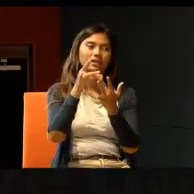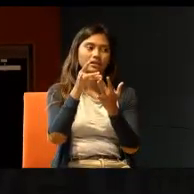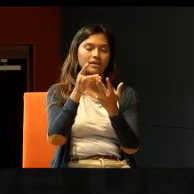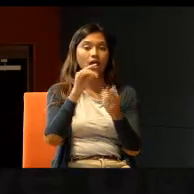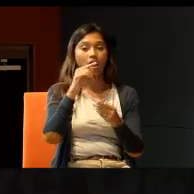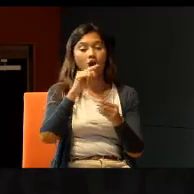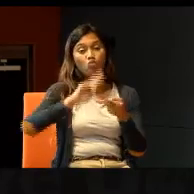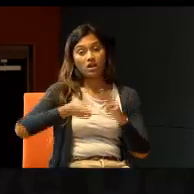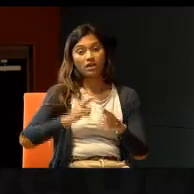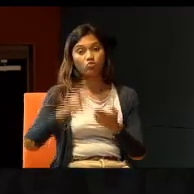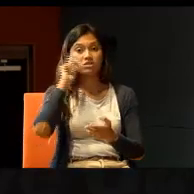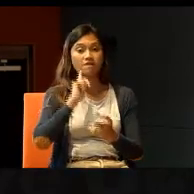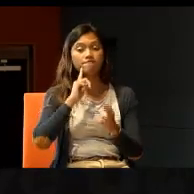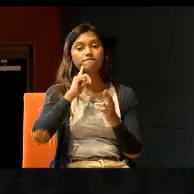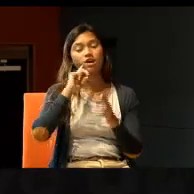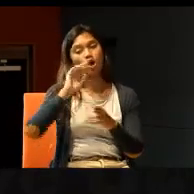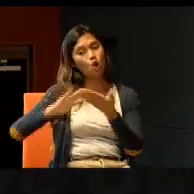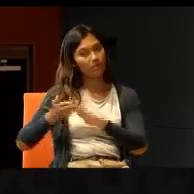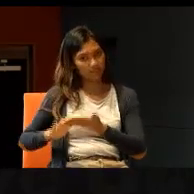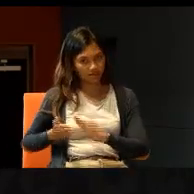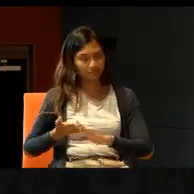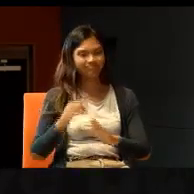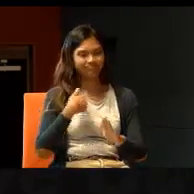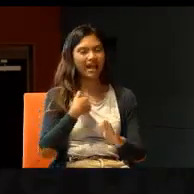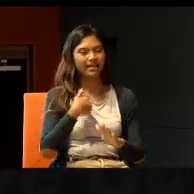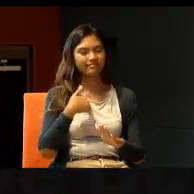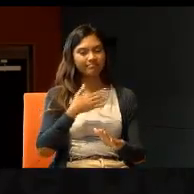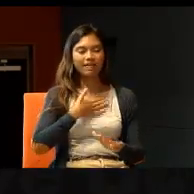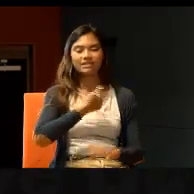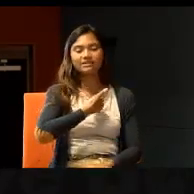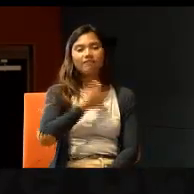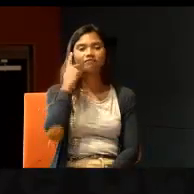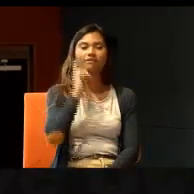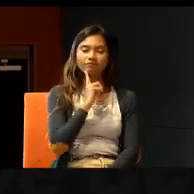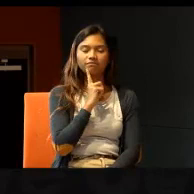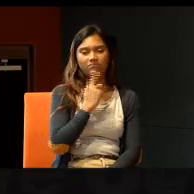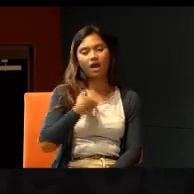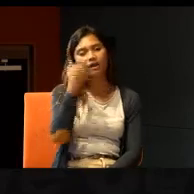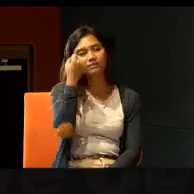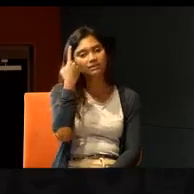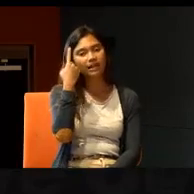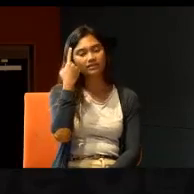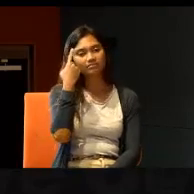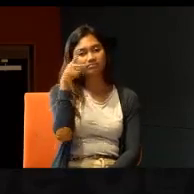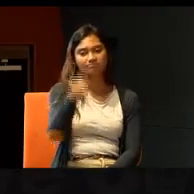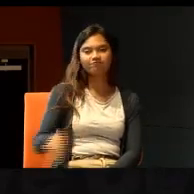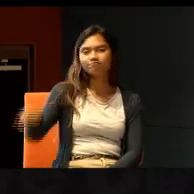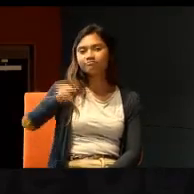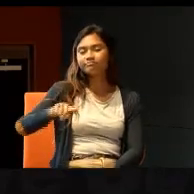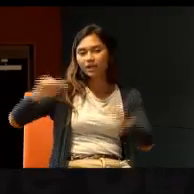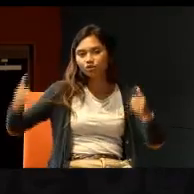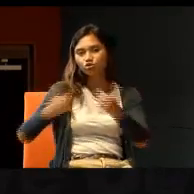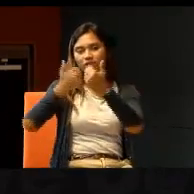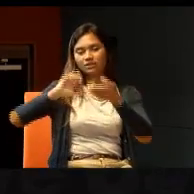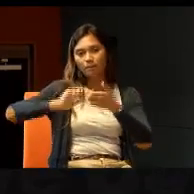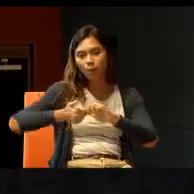students, deaf people, I have deafness myself, so I understand, the challenges, the problems,